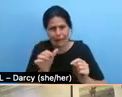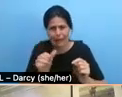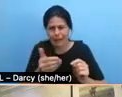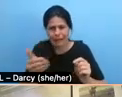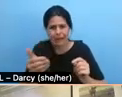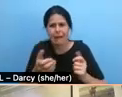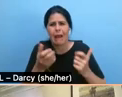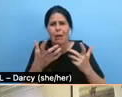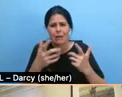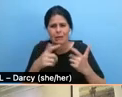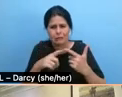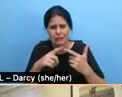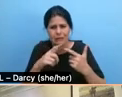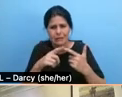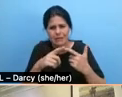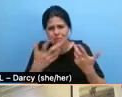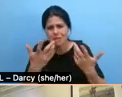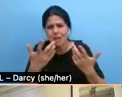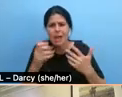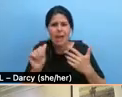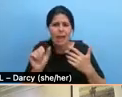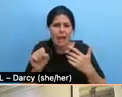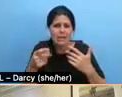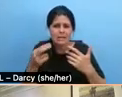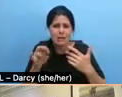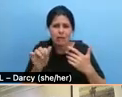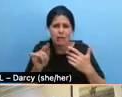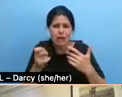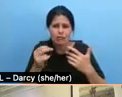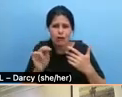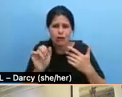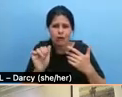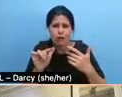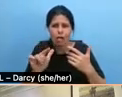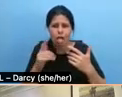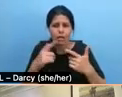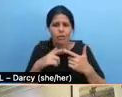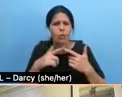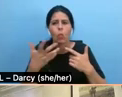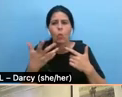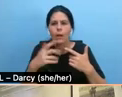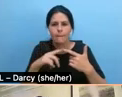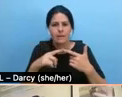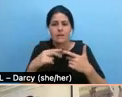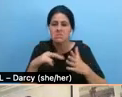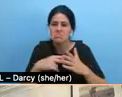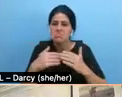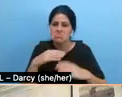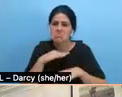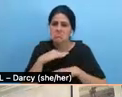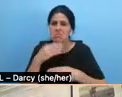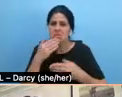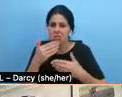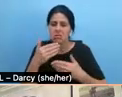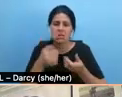aspirational number is, you know, you get a lot of funding, you have a lot of support. Um, what would, if you had